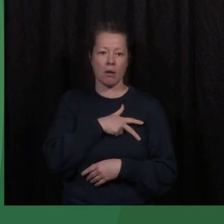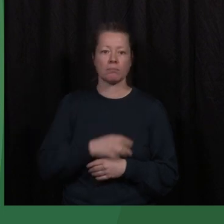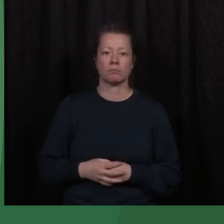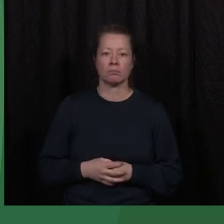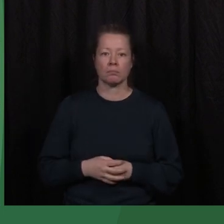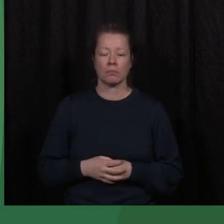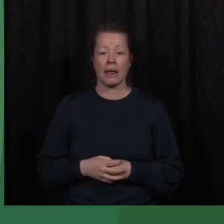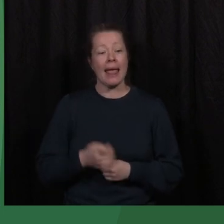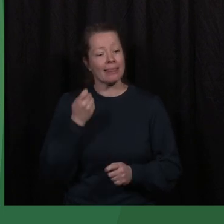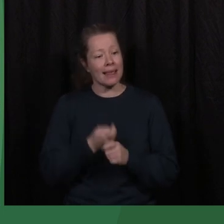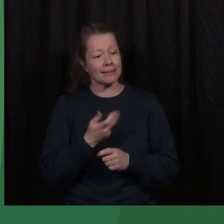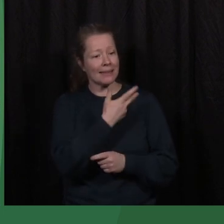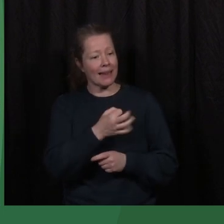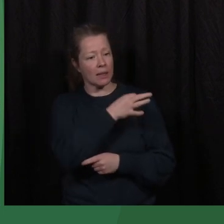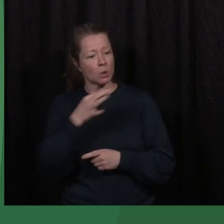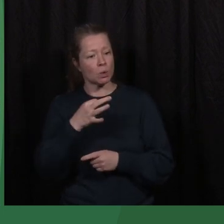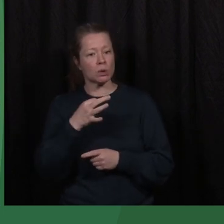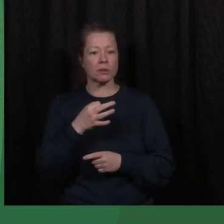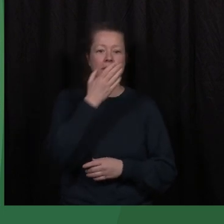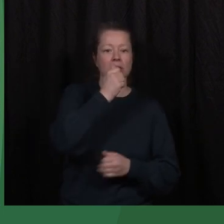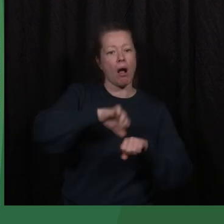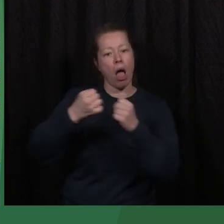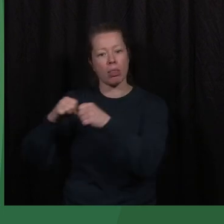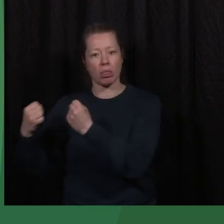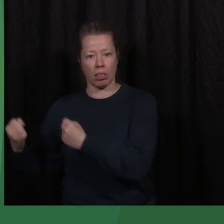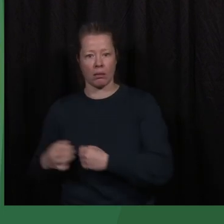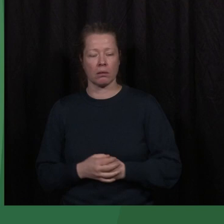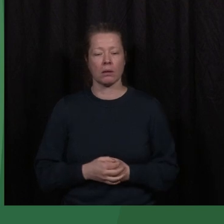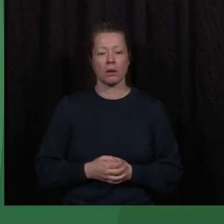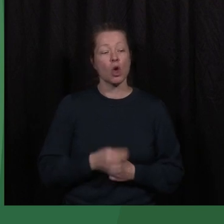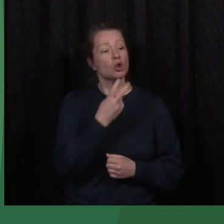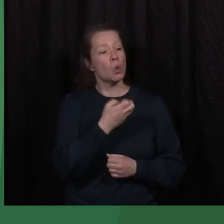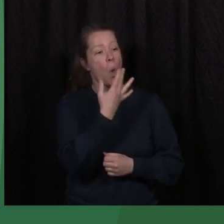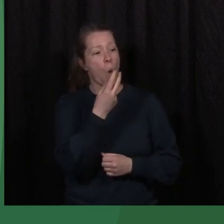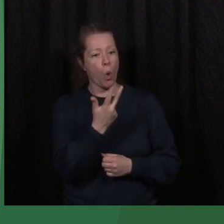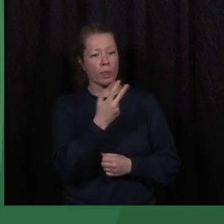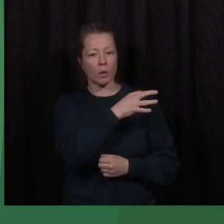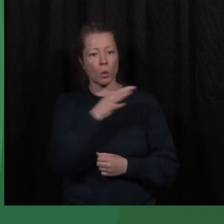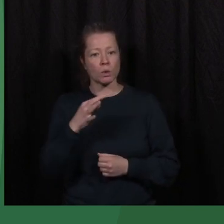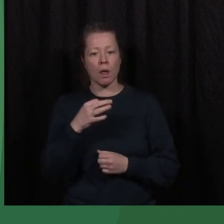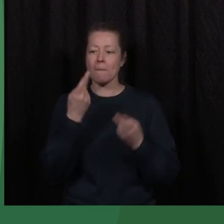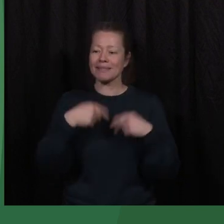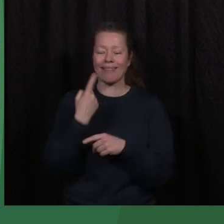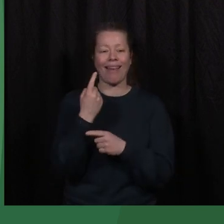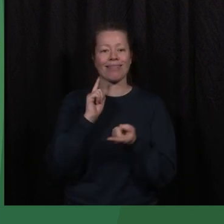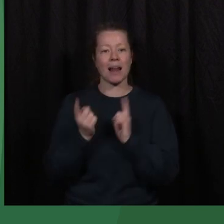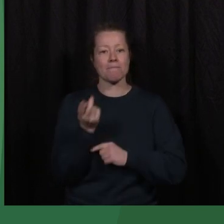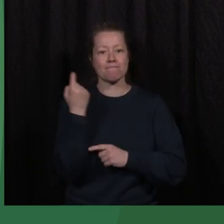Nearly 30,000 have been maimed. 28,000 have lost one or both parents.